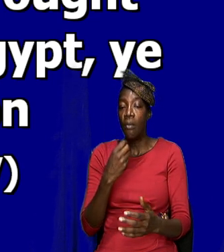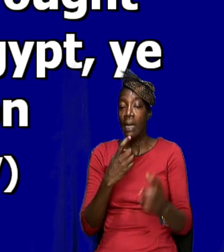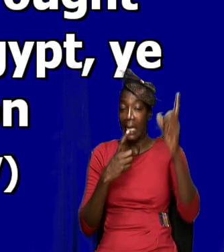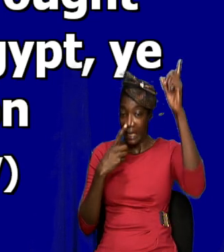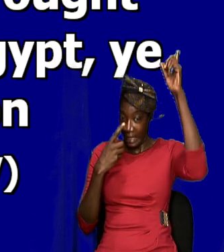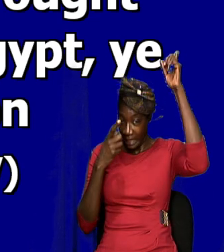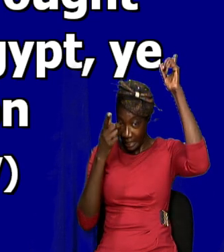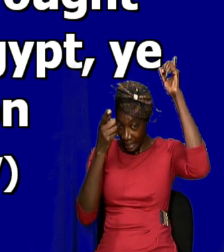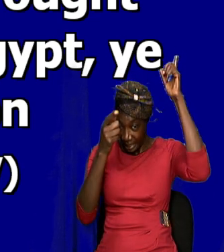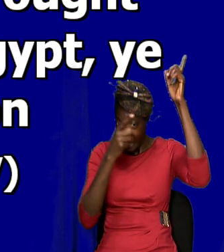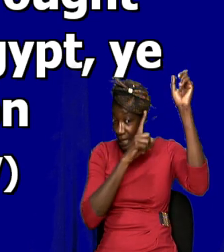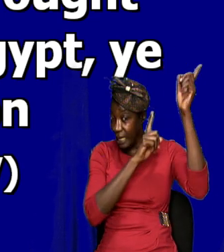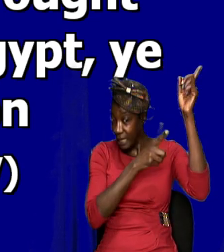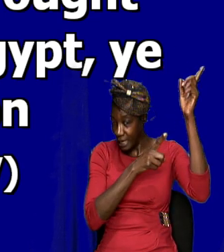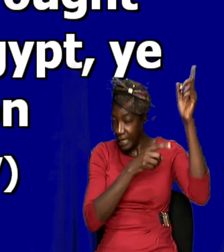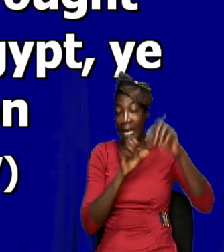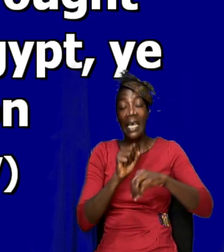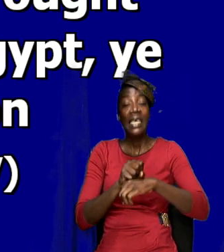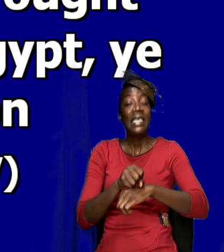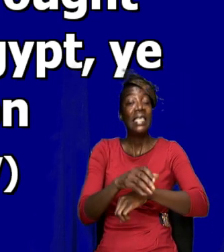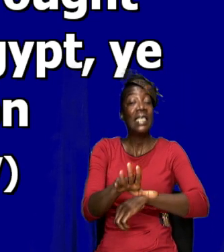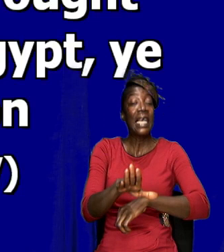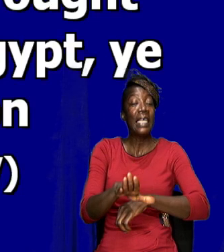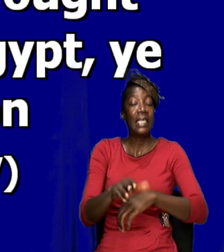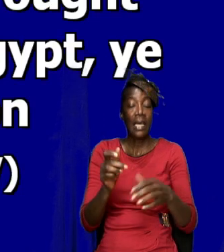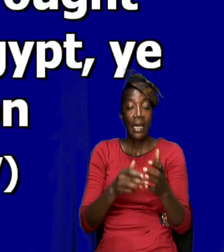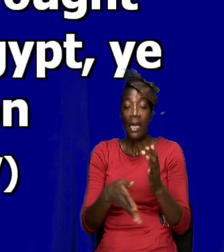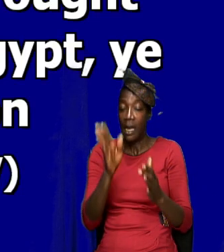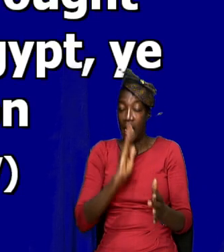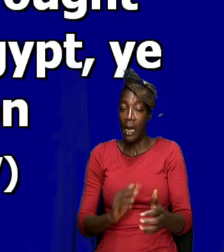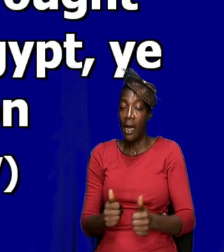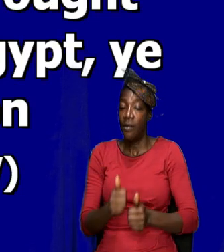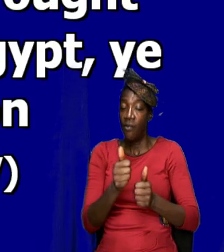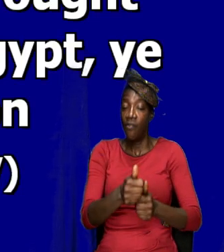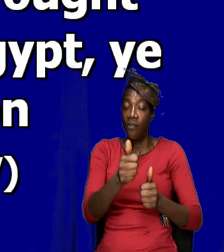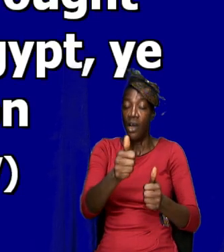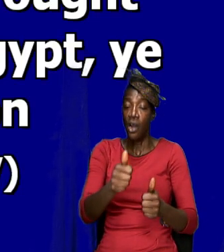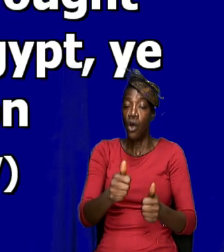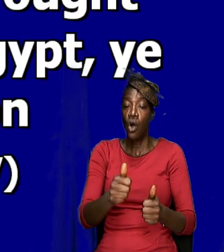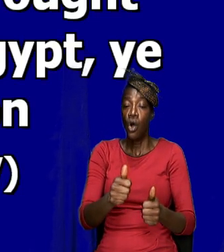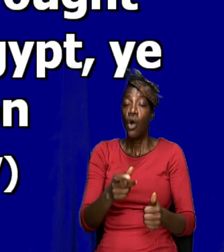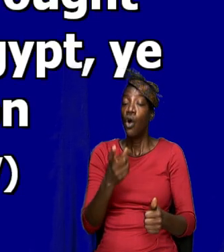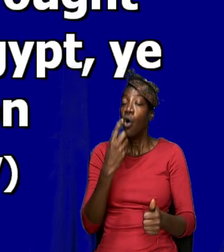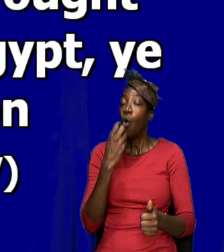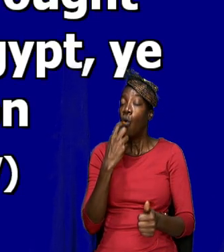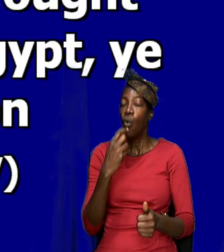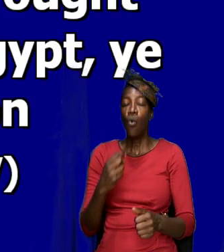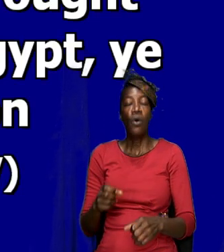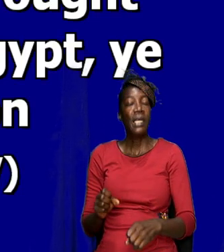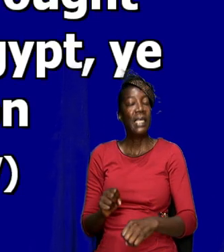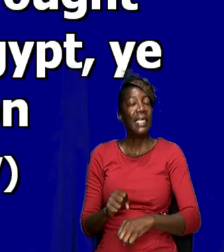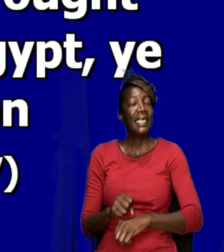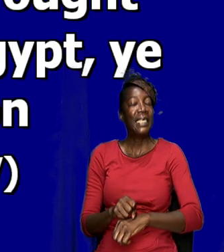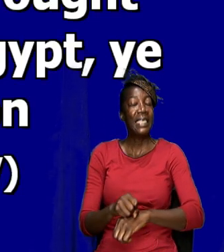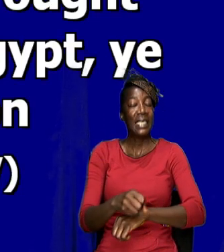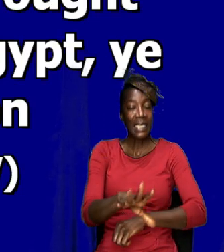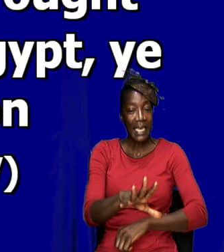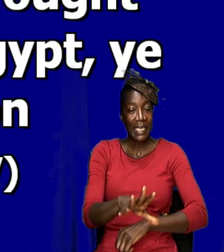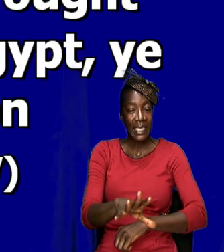So he will follow those that I sent. That's what he's saying here. He said, this is a token. said,